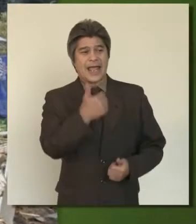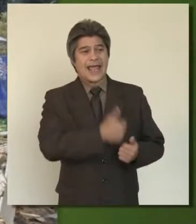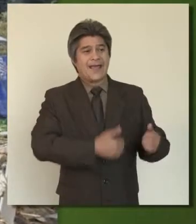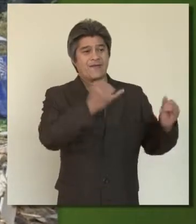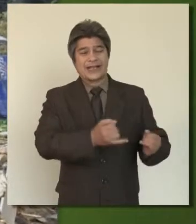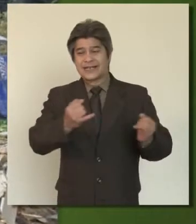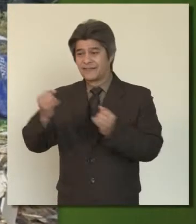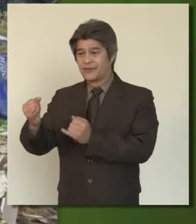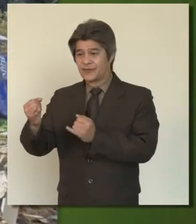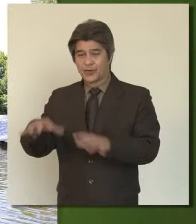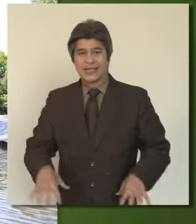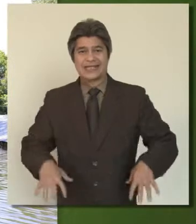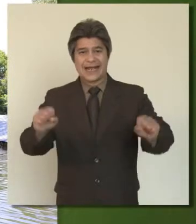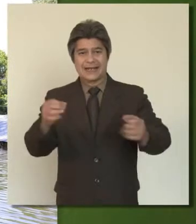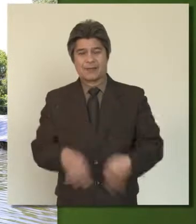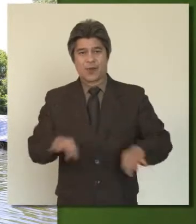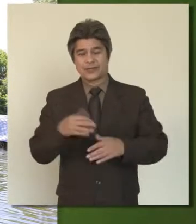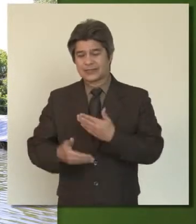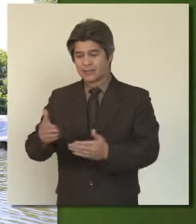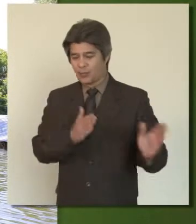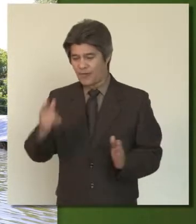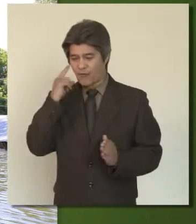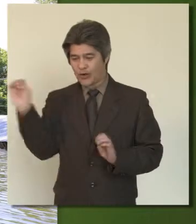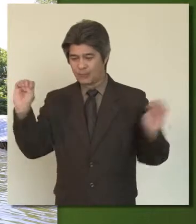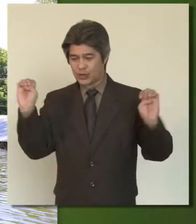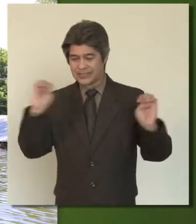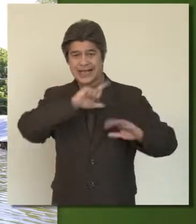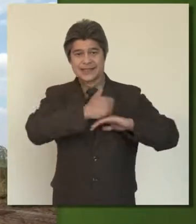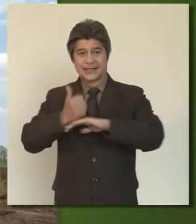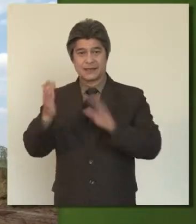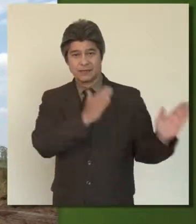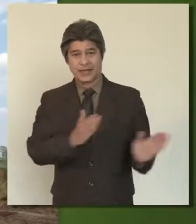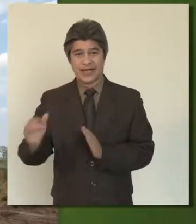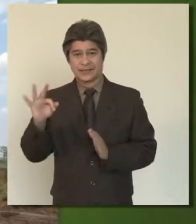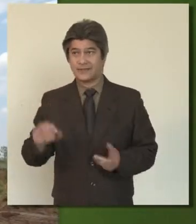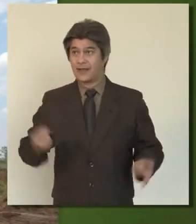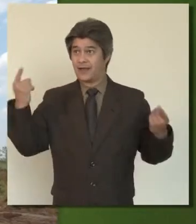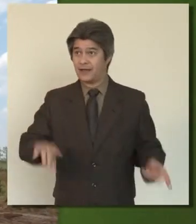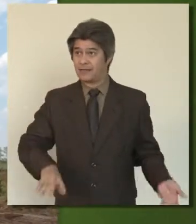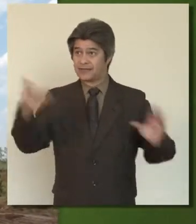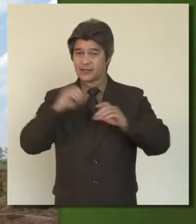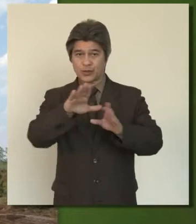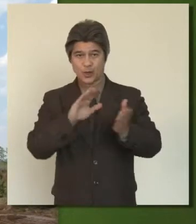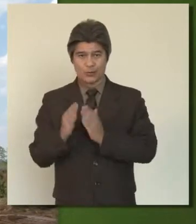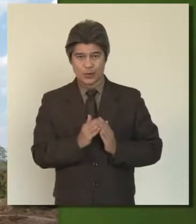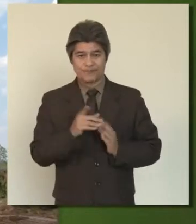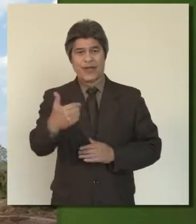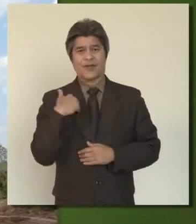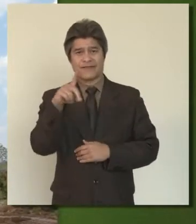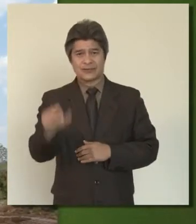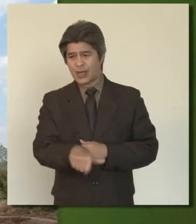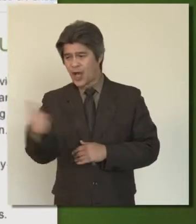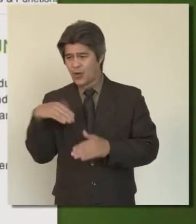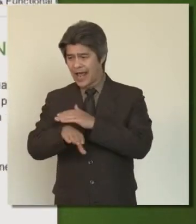Every individual can take important steps to prepare for emergencies and put plans in place in case of a disaster in your community. If you